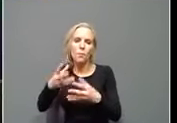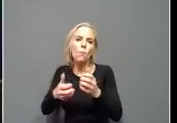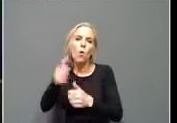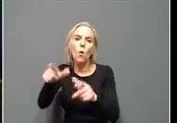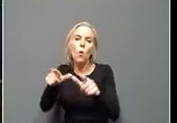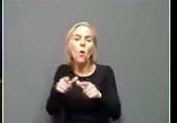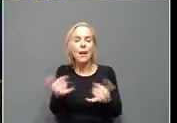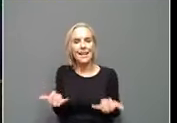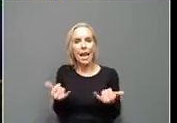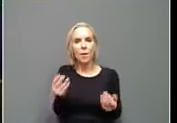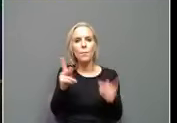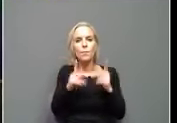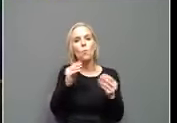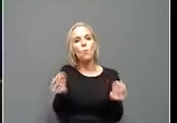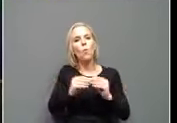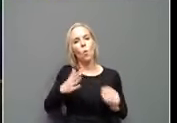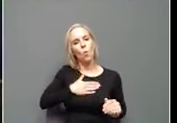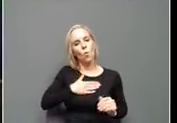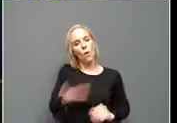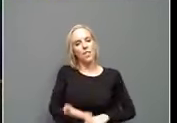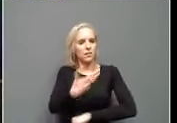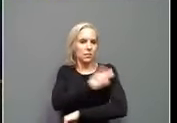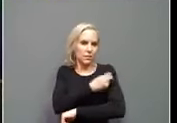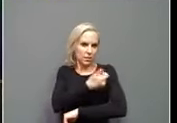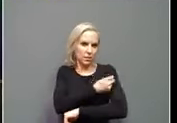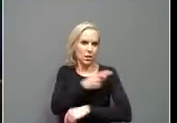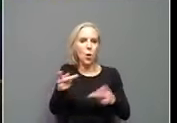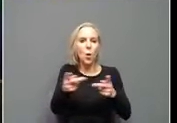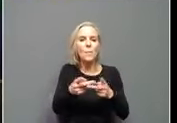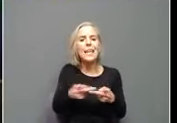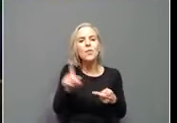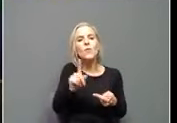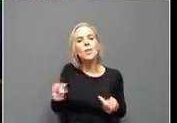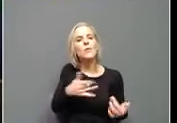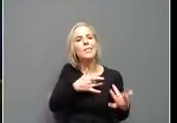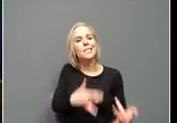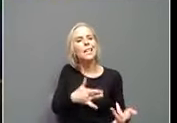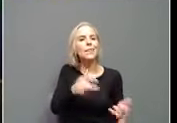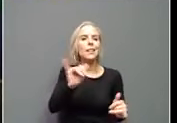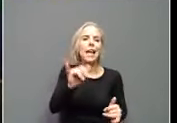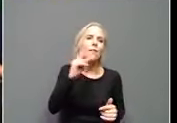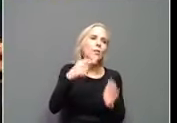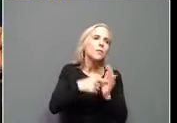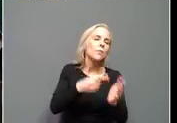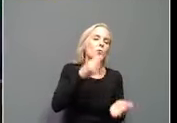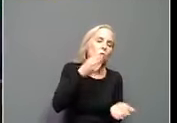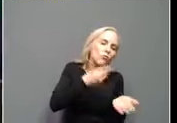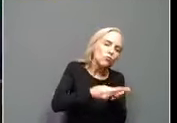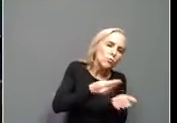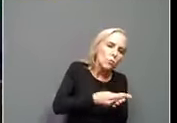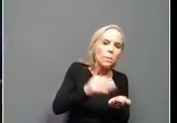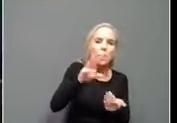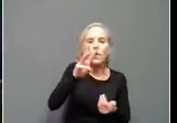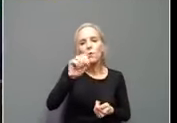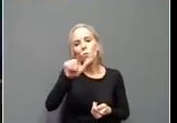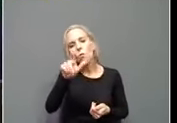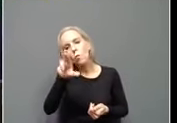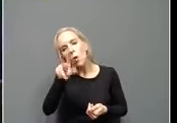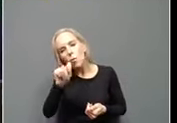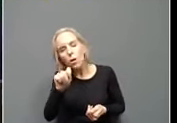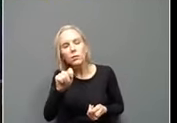willing now to get their vaccines at places they would normally be grocery stores, um, Walmarts, uh,